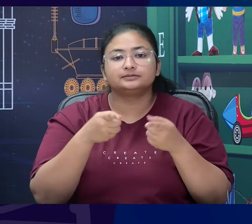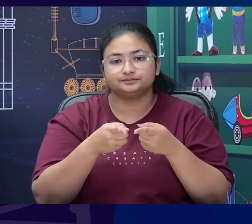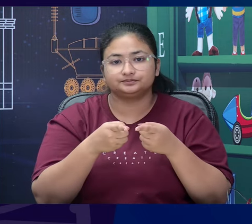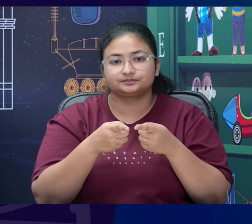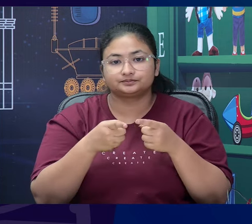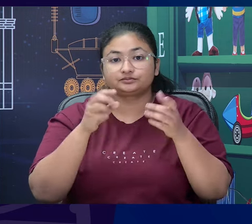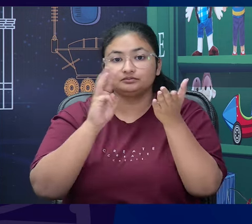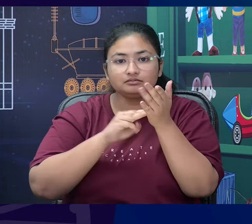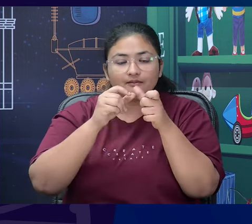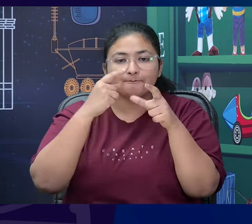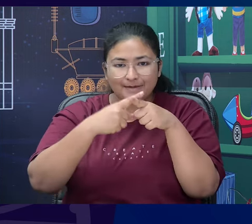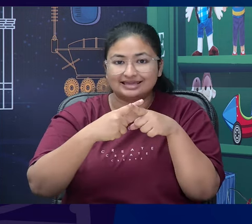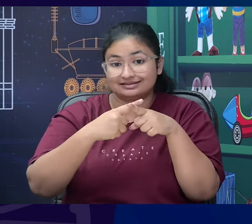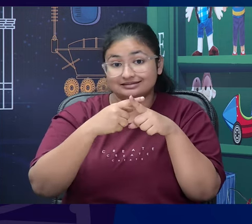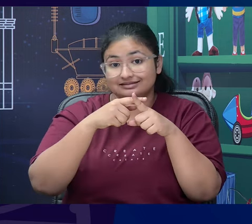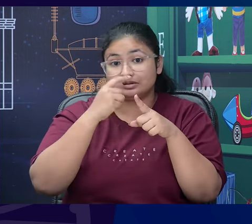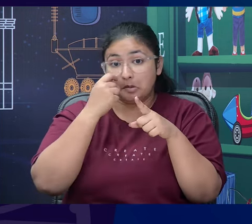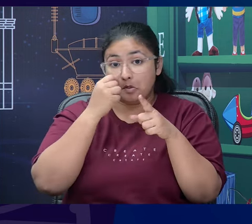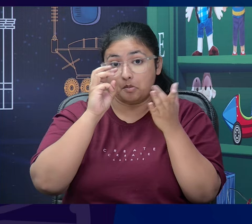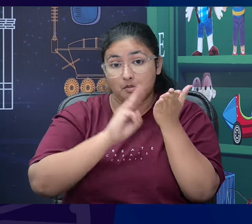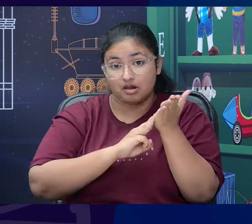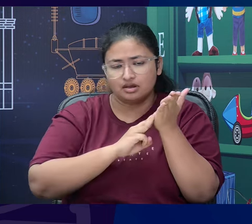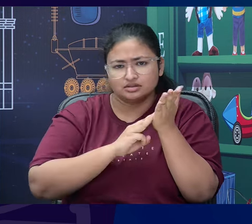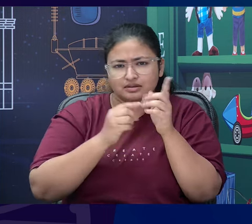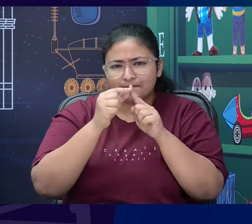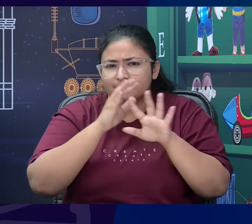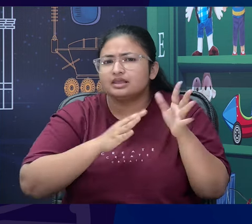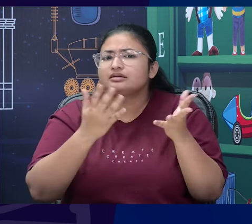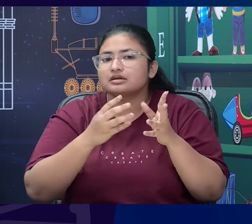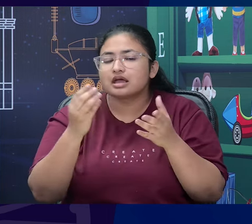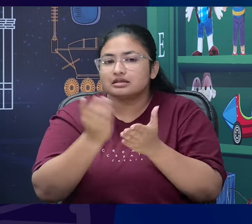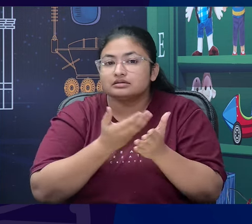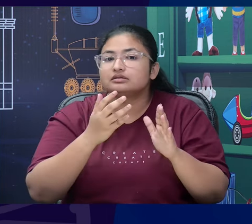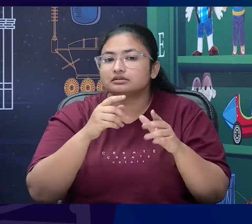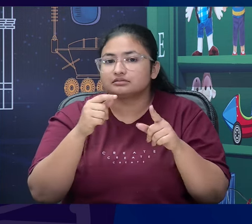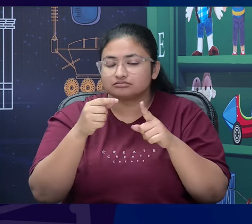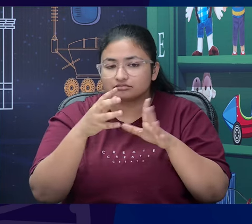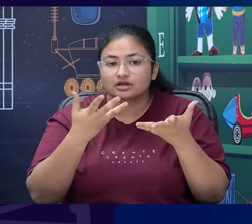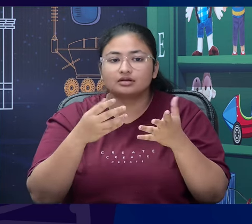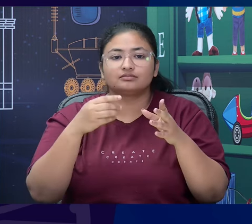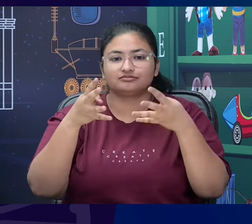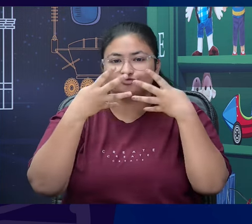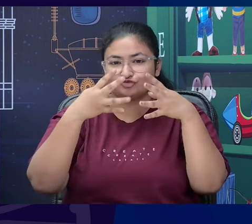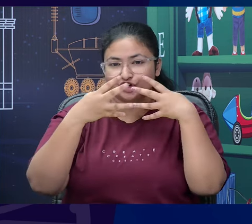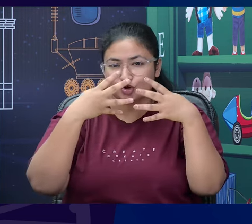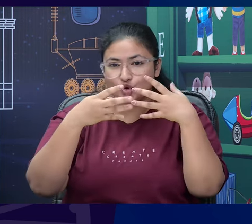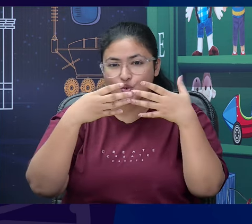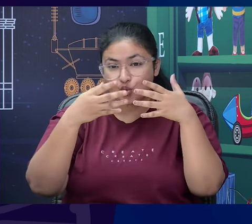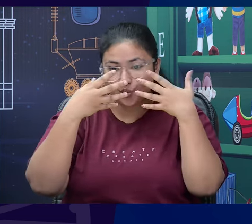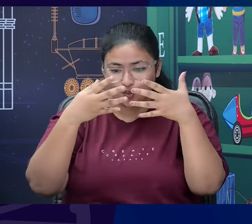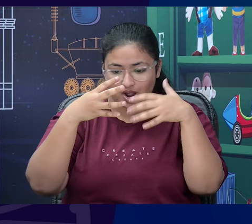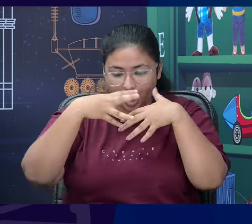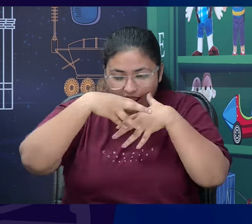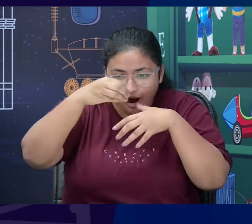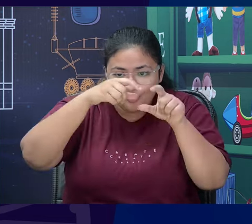Max plan to escape? I am sure everyone knows the answer for that. Through the window onto the supposed balcony.